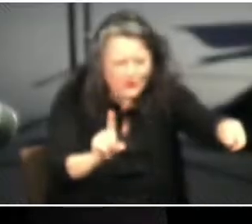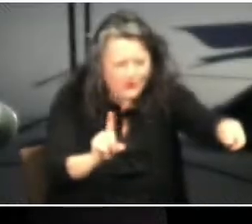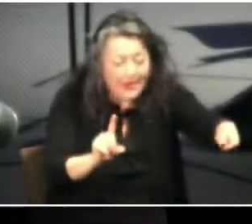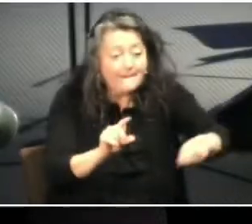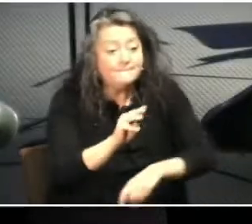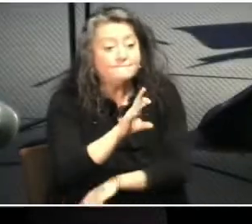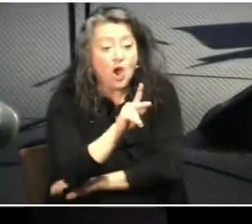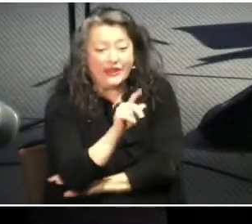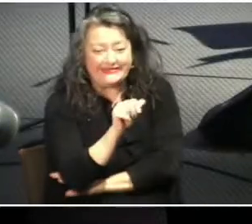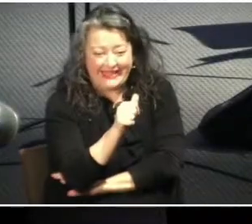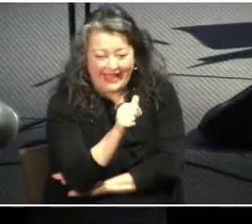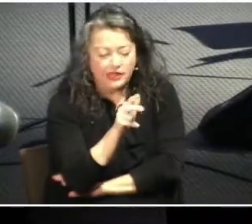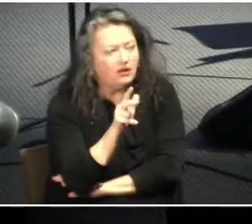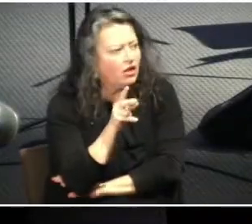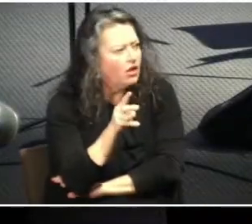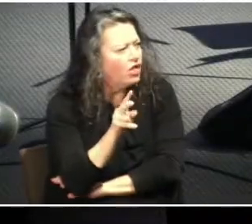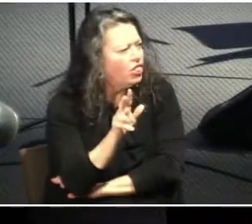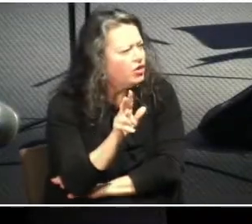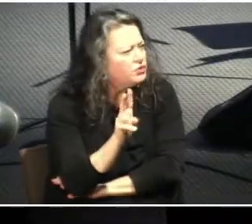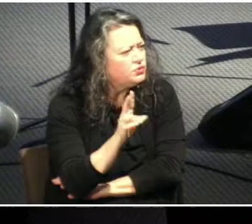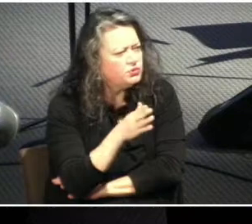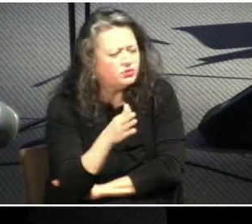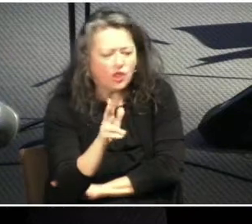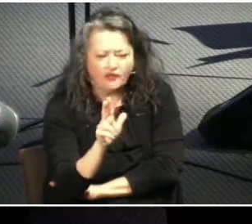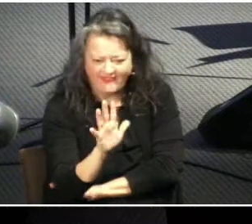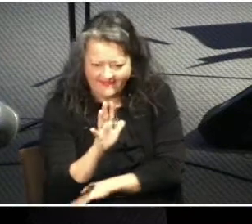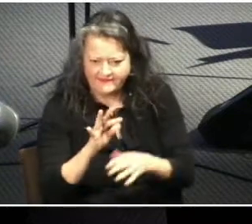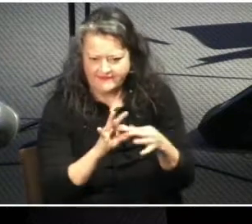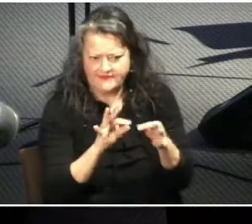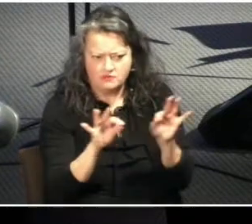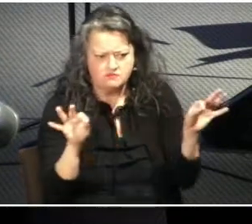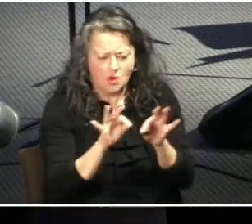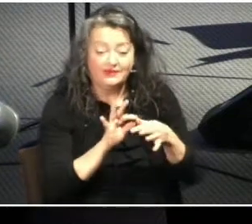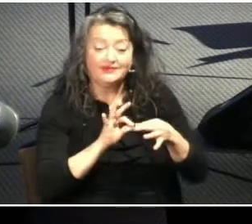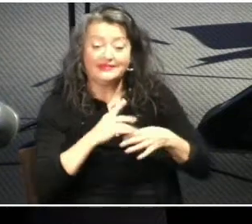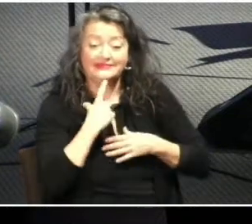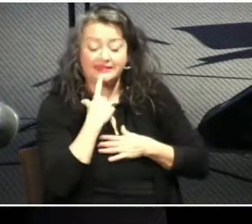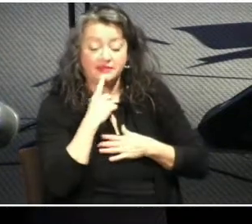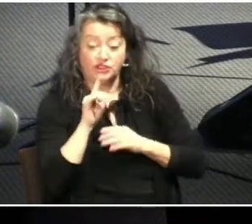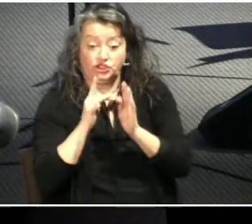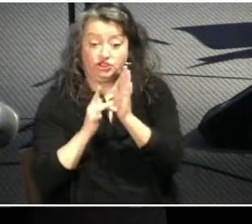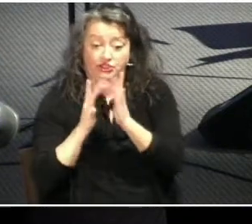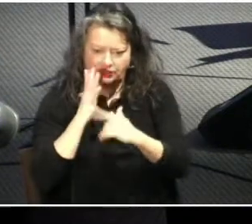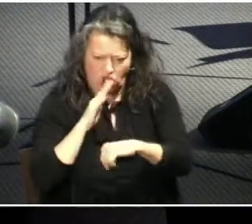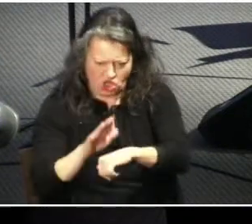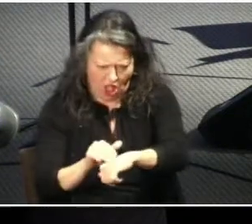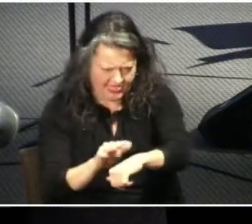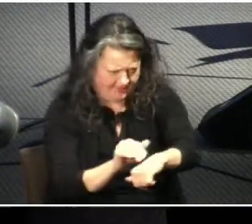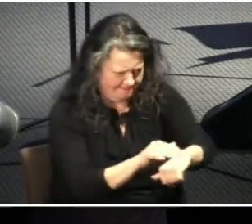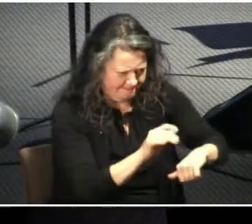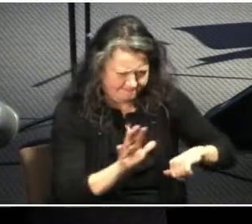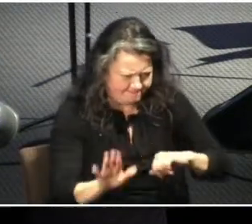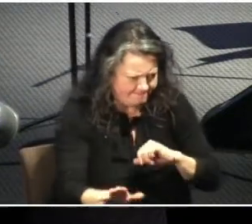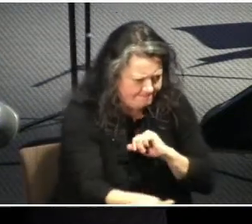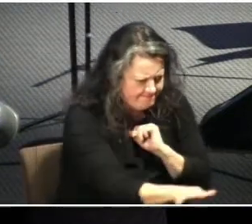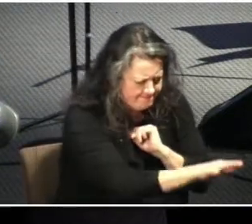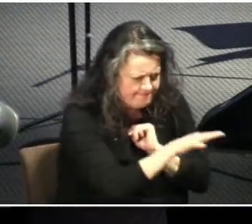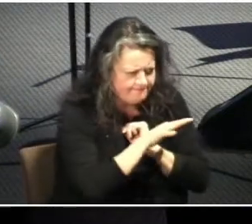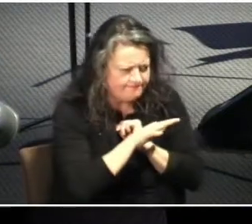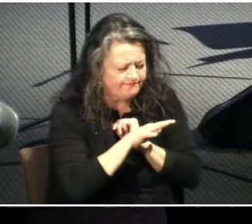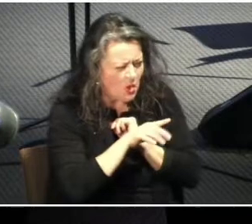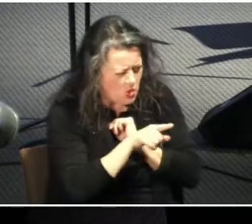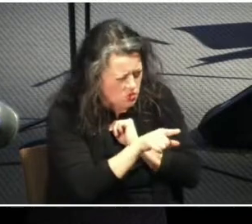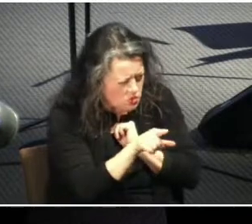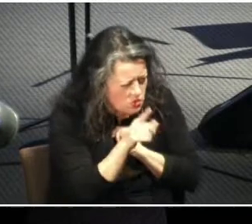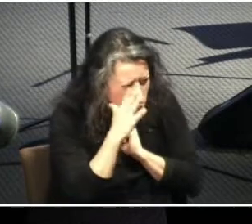45 is a critical passage on this. It says, and Jesus called them to him and said to them, you know that